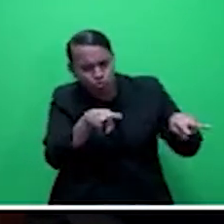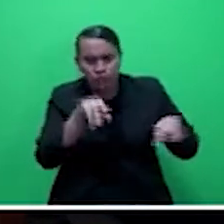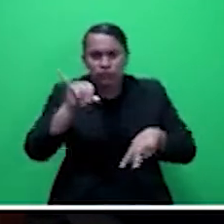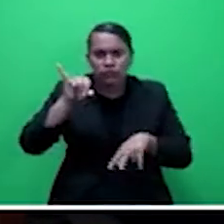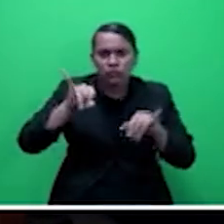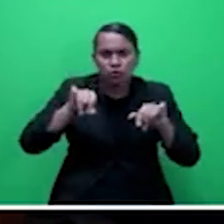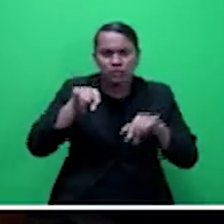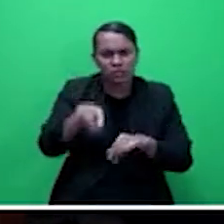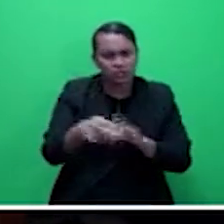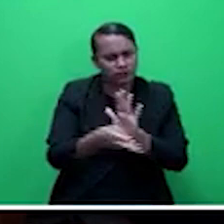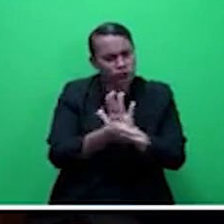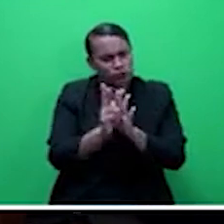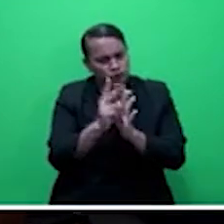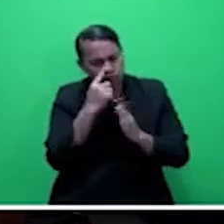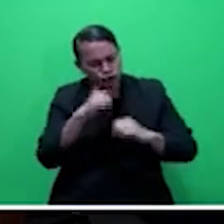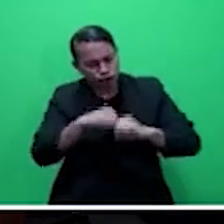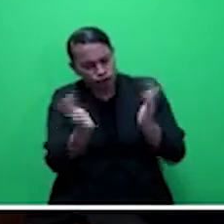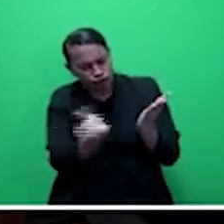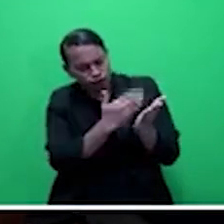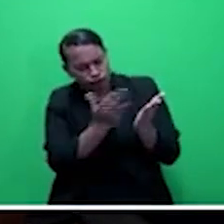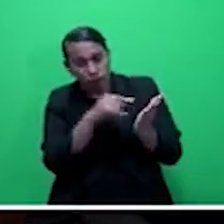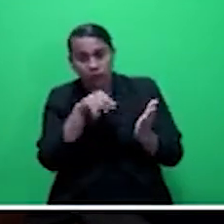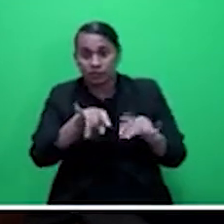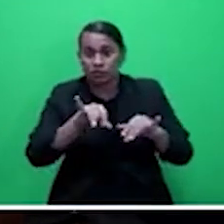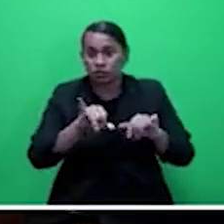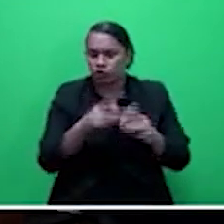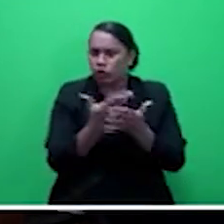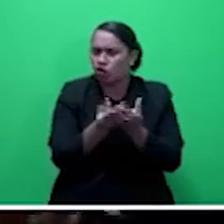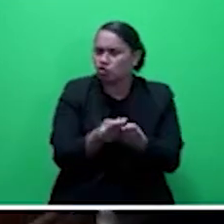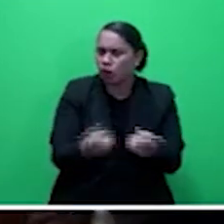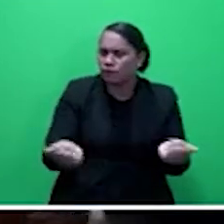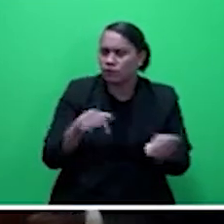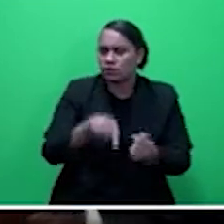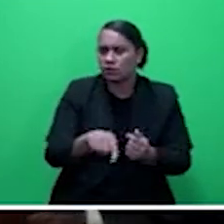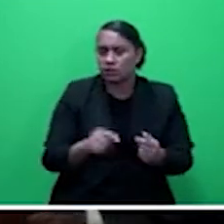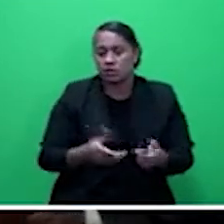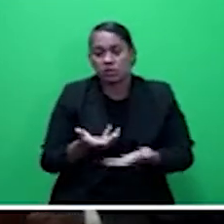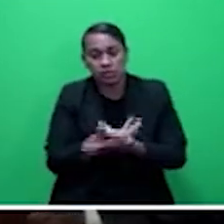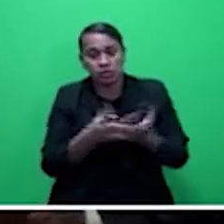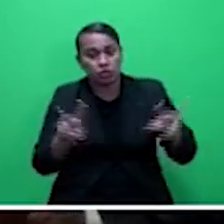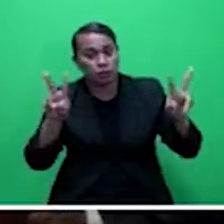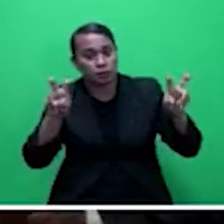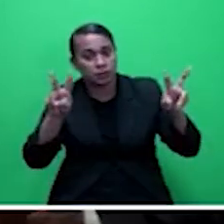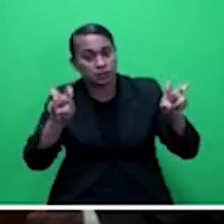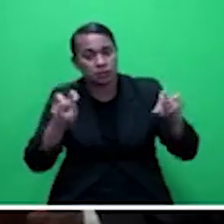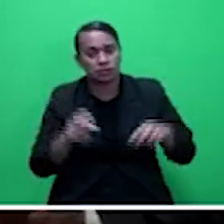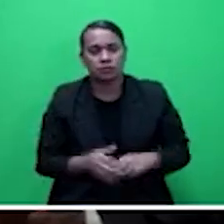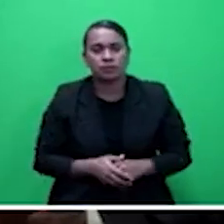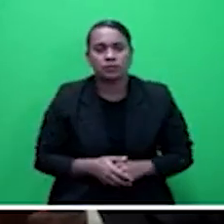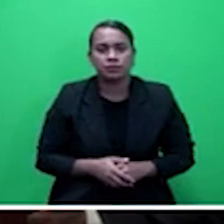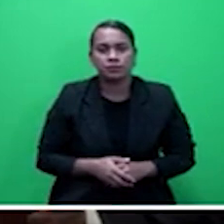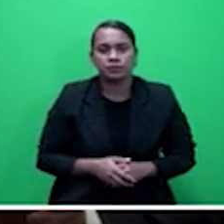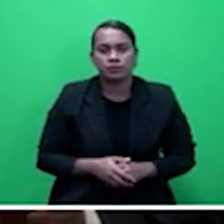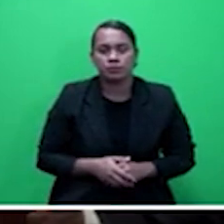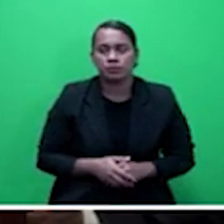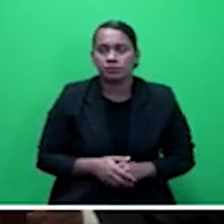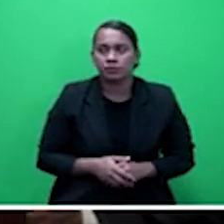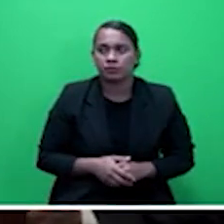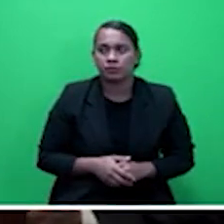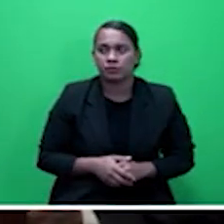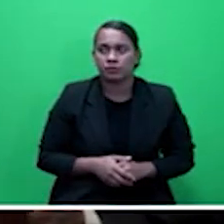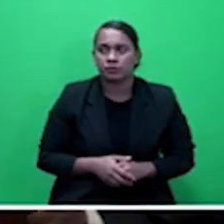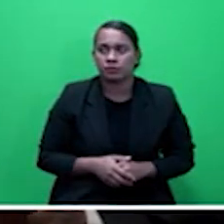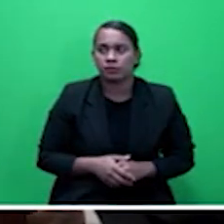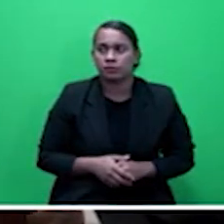that this can be brought together as part of the new insurance industry act in the future. Thank you, Mr